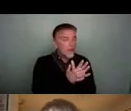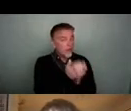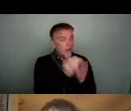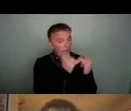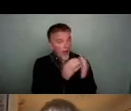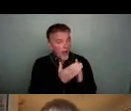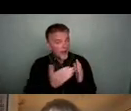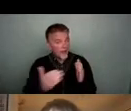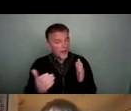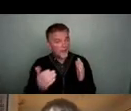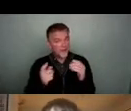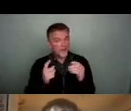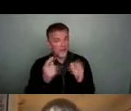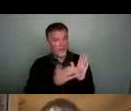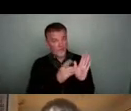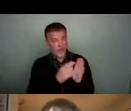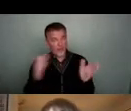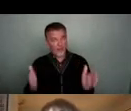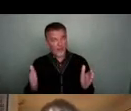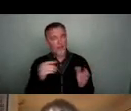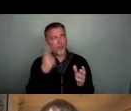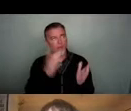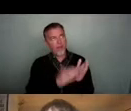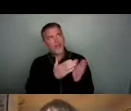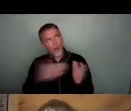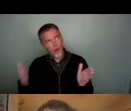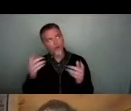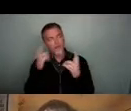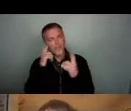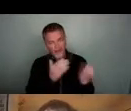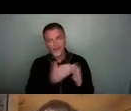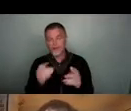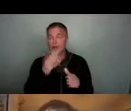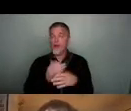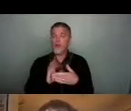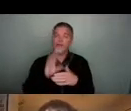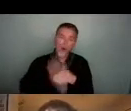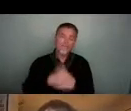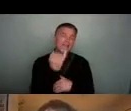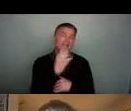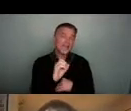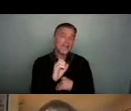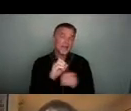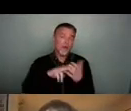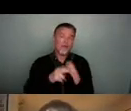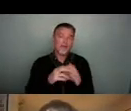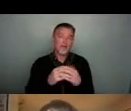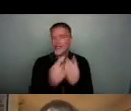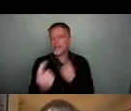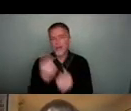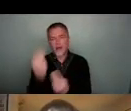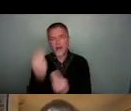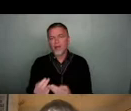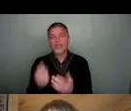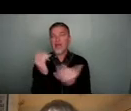month long pilot pilot period, that's a tongue twister. We worked with over 60 organizations, independent artists and festivals,